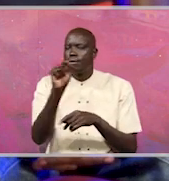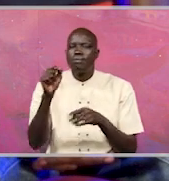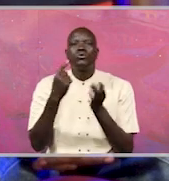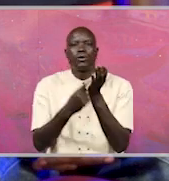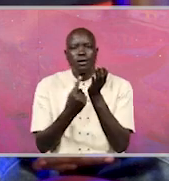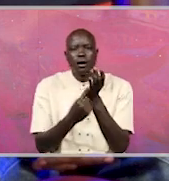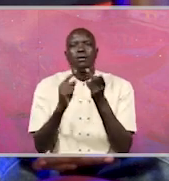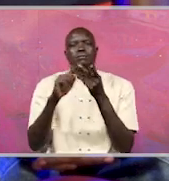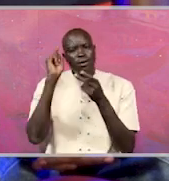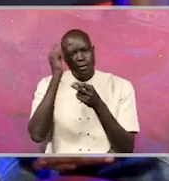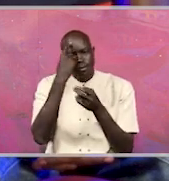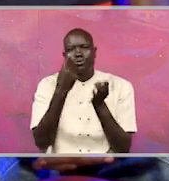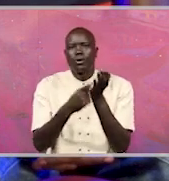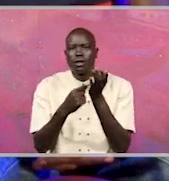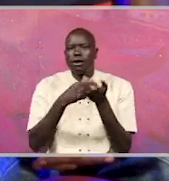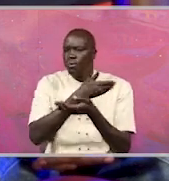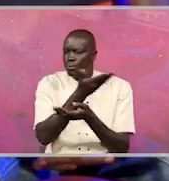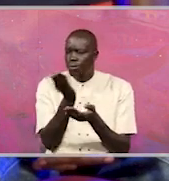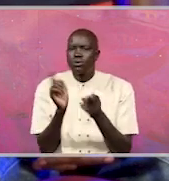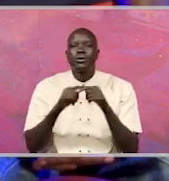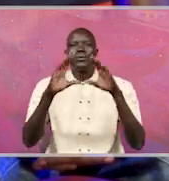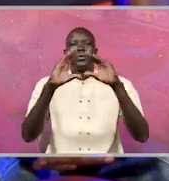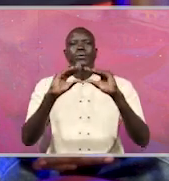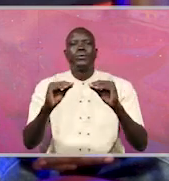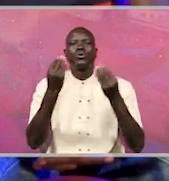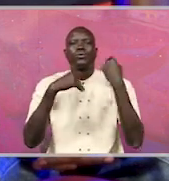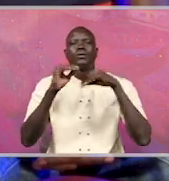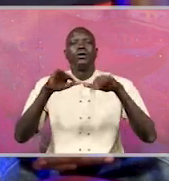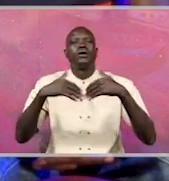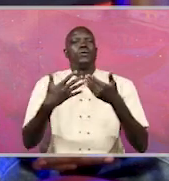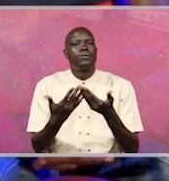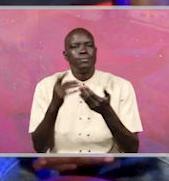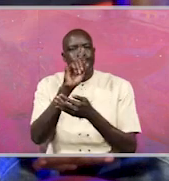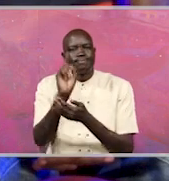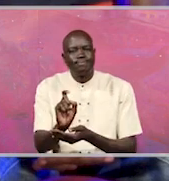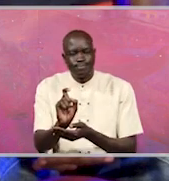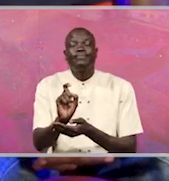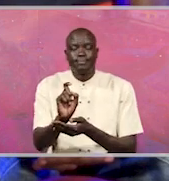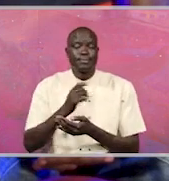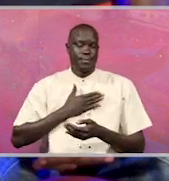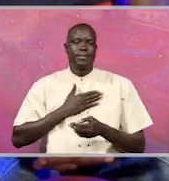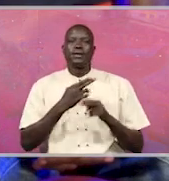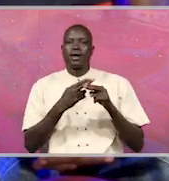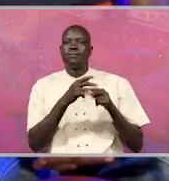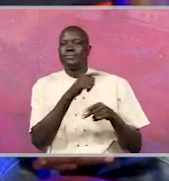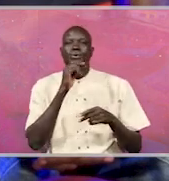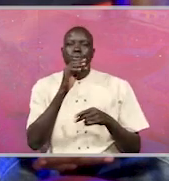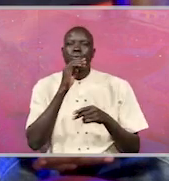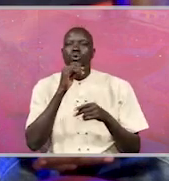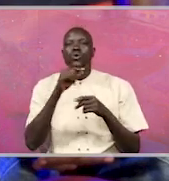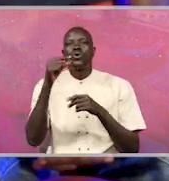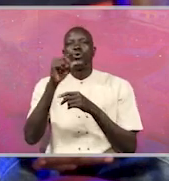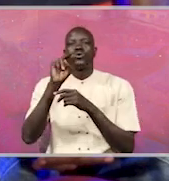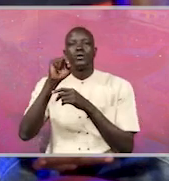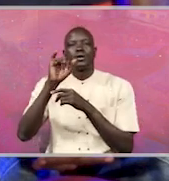government of Uganda do to curb this ever-growing vice of corruption? My name is Seboa Samuel Bunya, and